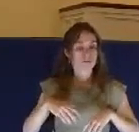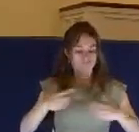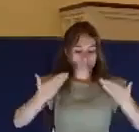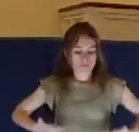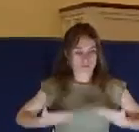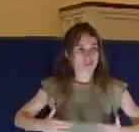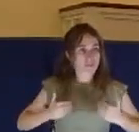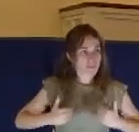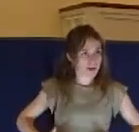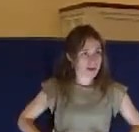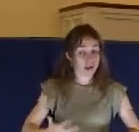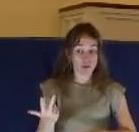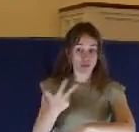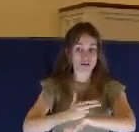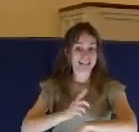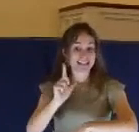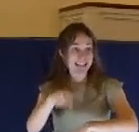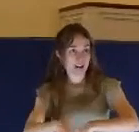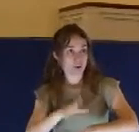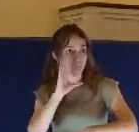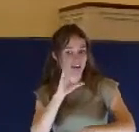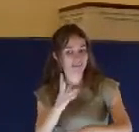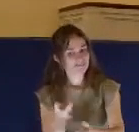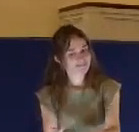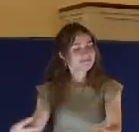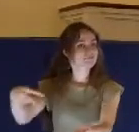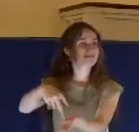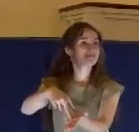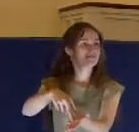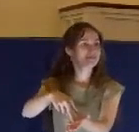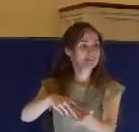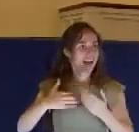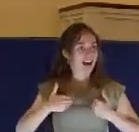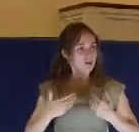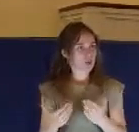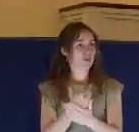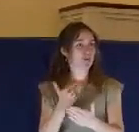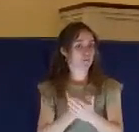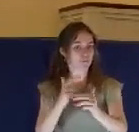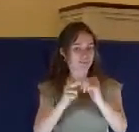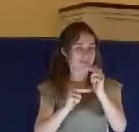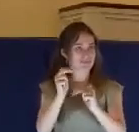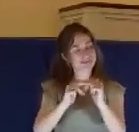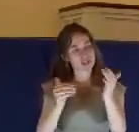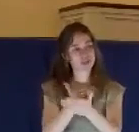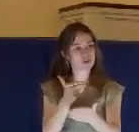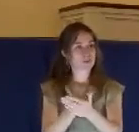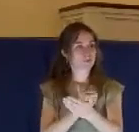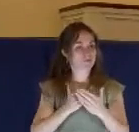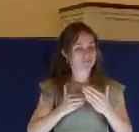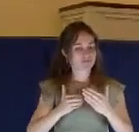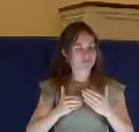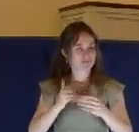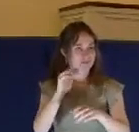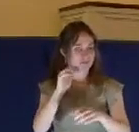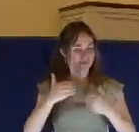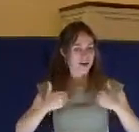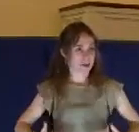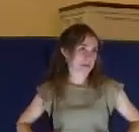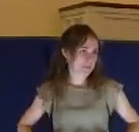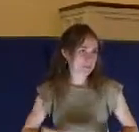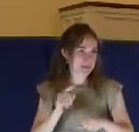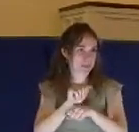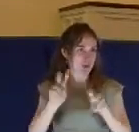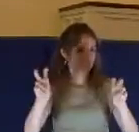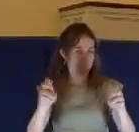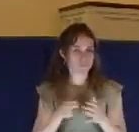build another made without hands. Talking about his glorified body. And so they twist the words of Jesus. That's